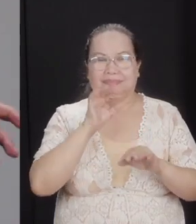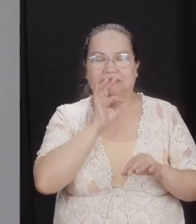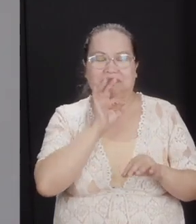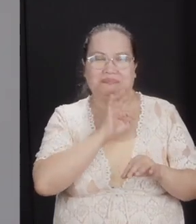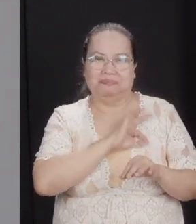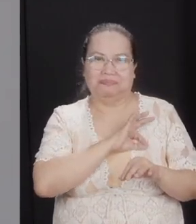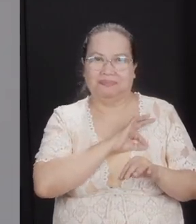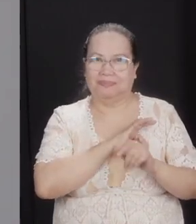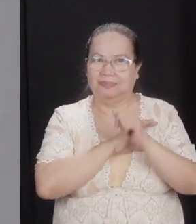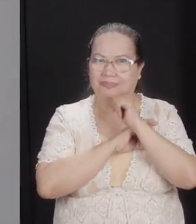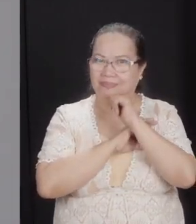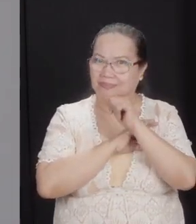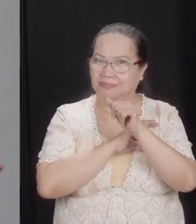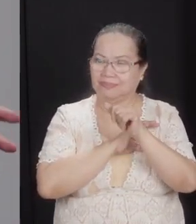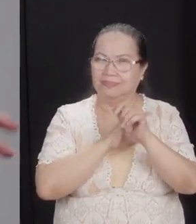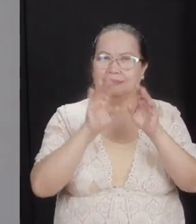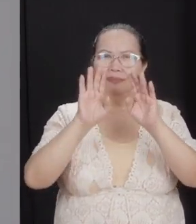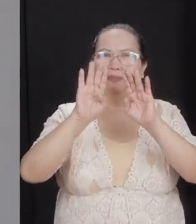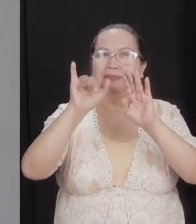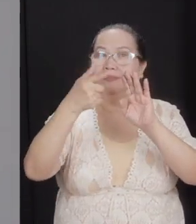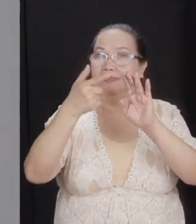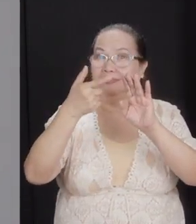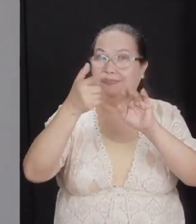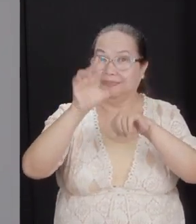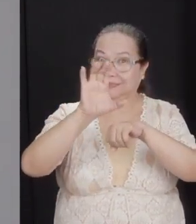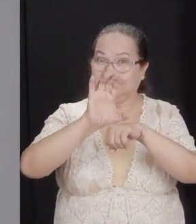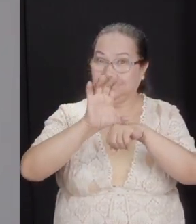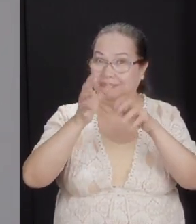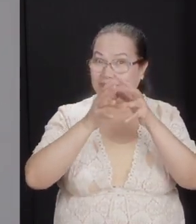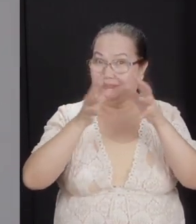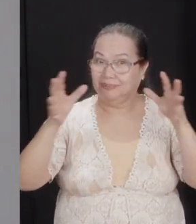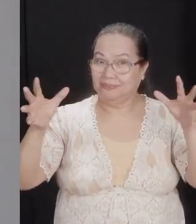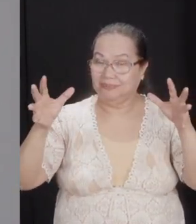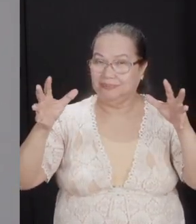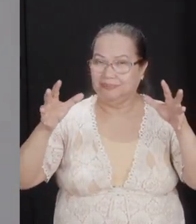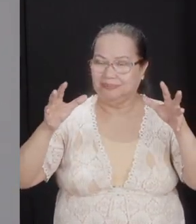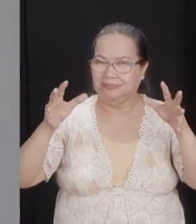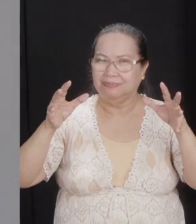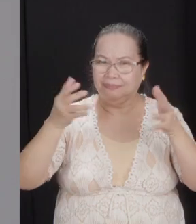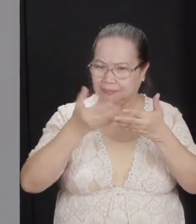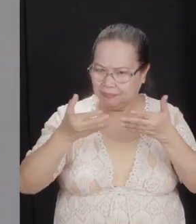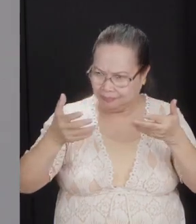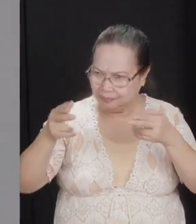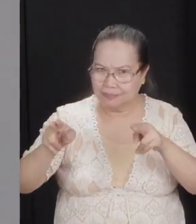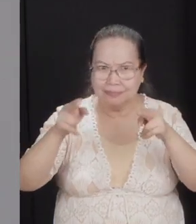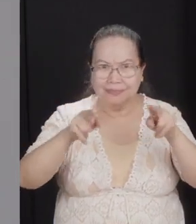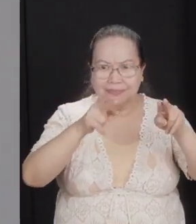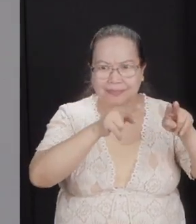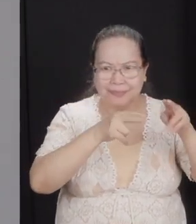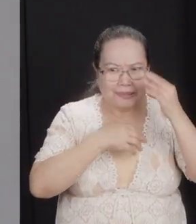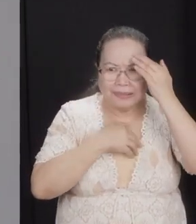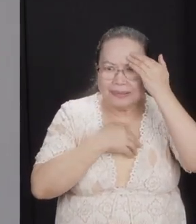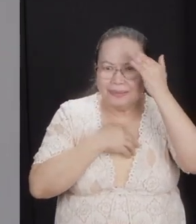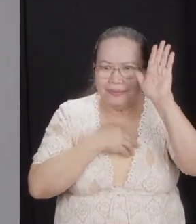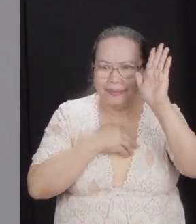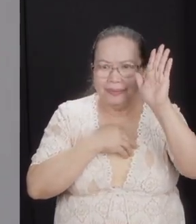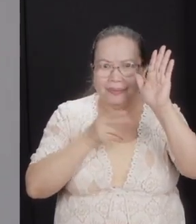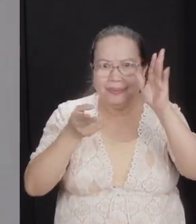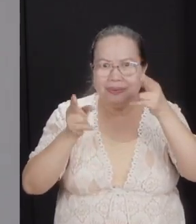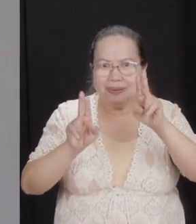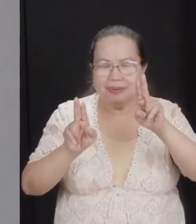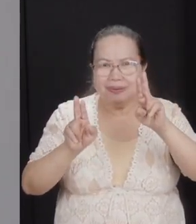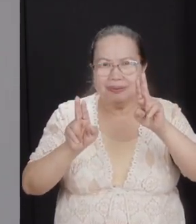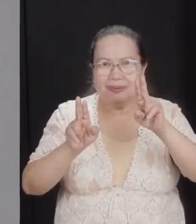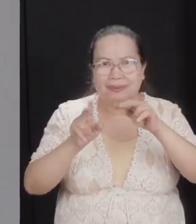not, of a big church like ours, is that things could be brewing in our midst. And we're not aware of it. Because